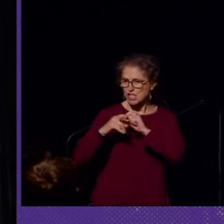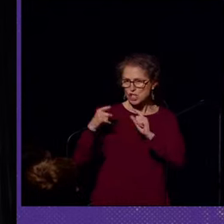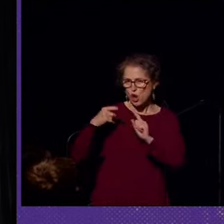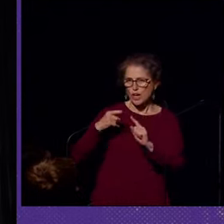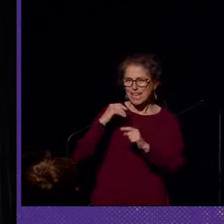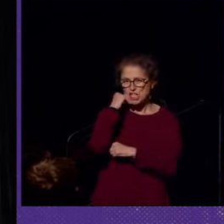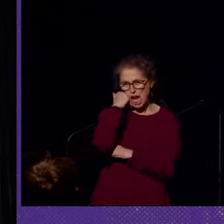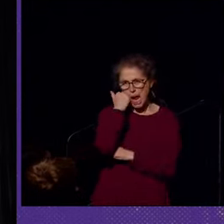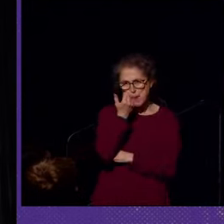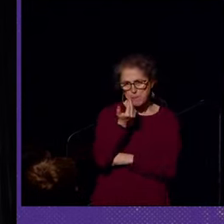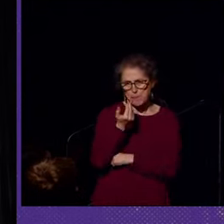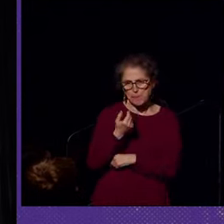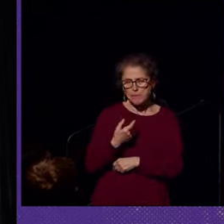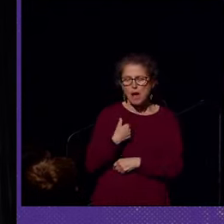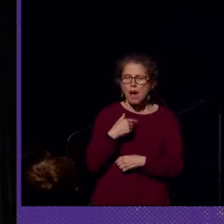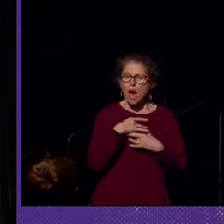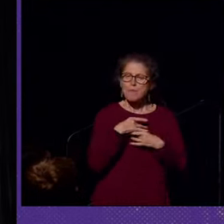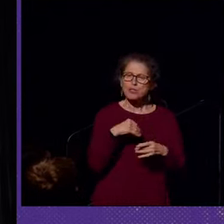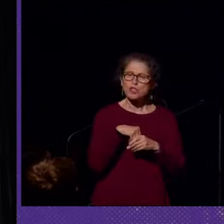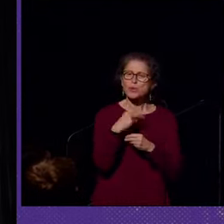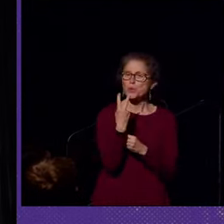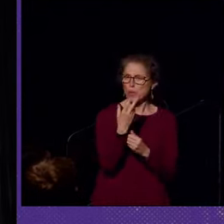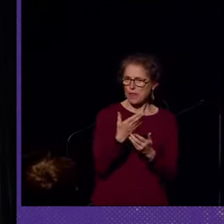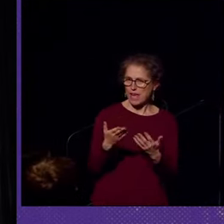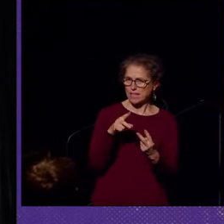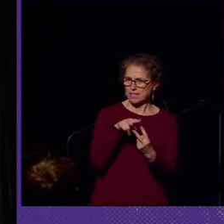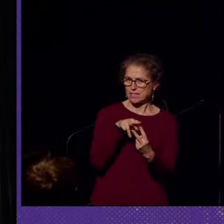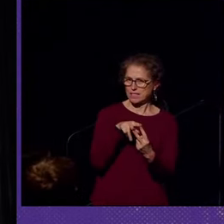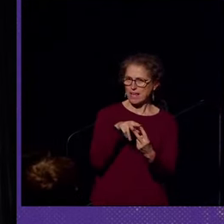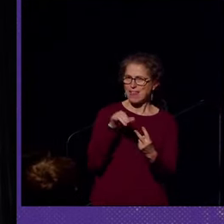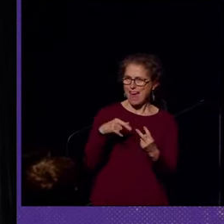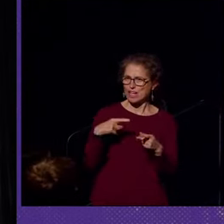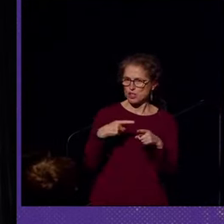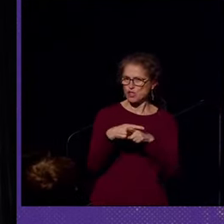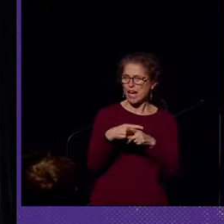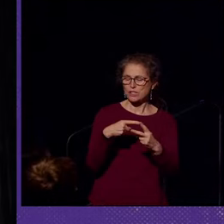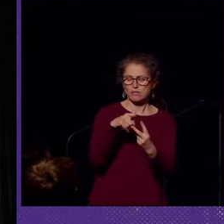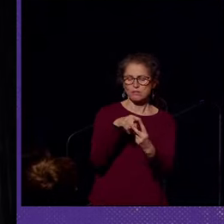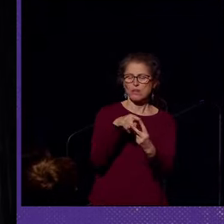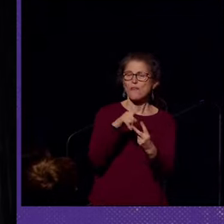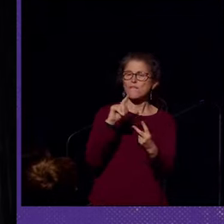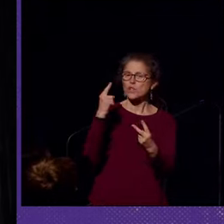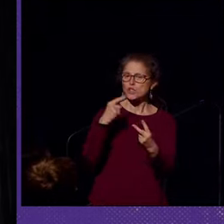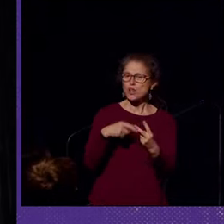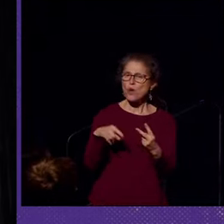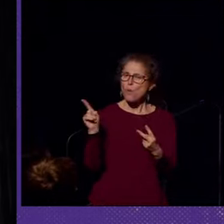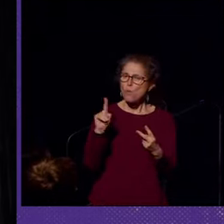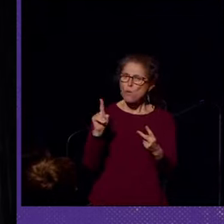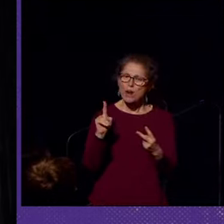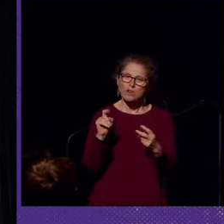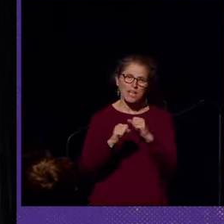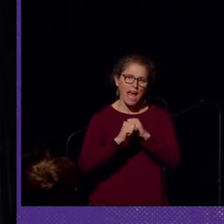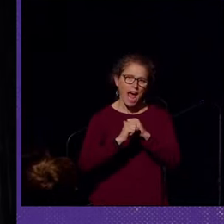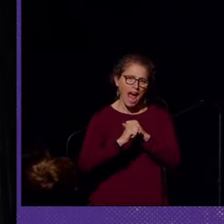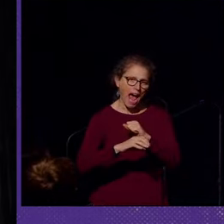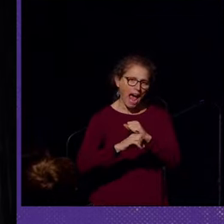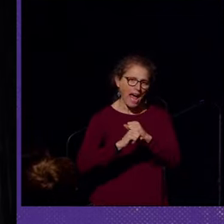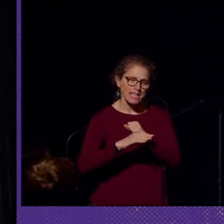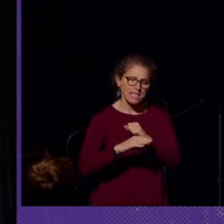shame. I'm interested in two things in that intersection. The first one is, where did the ads